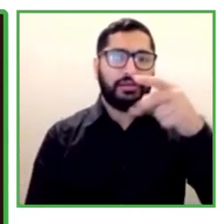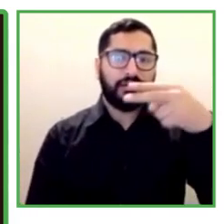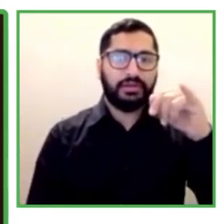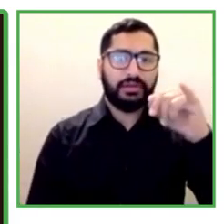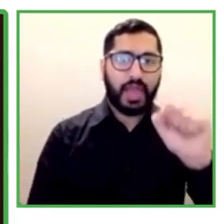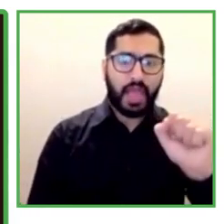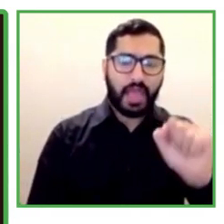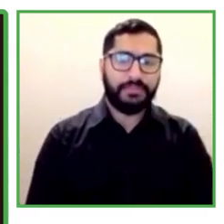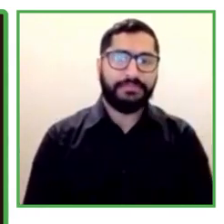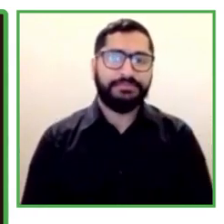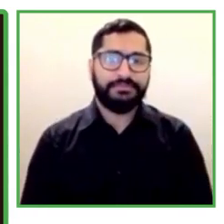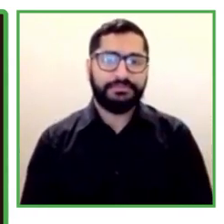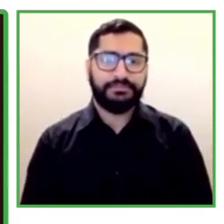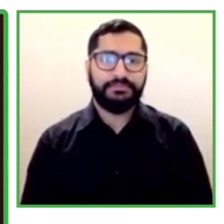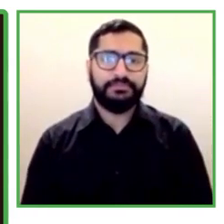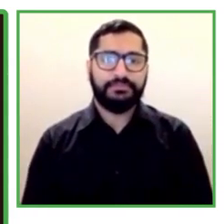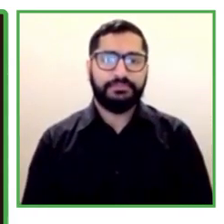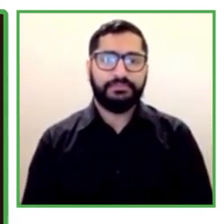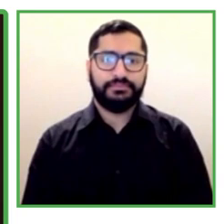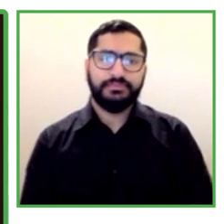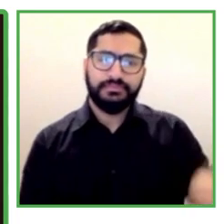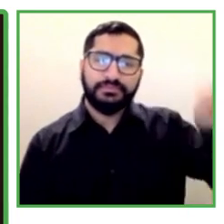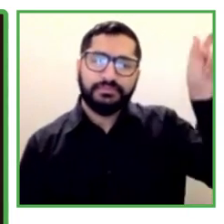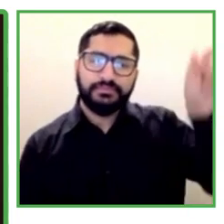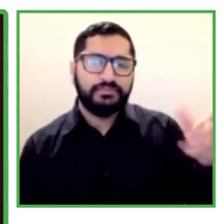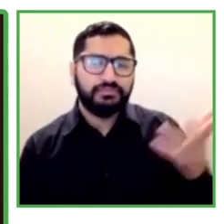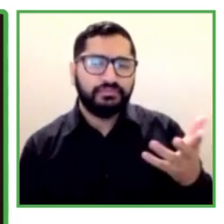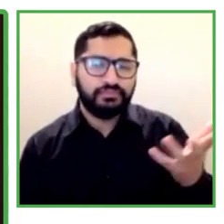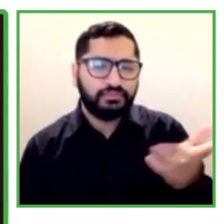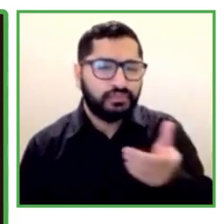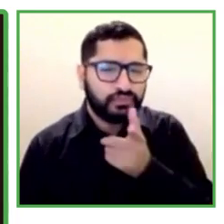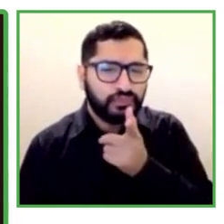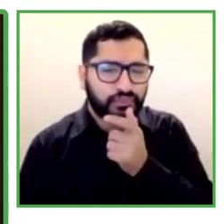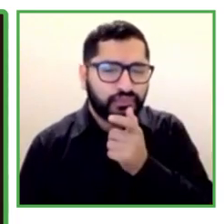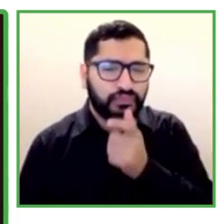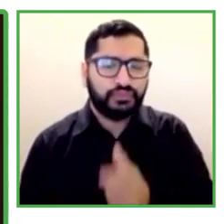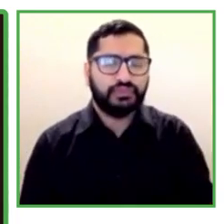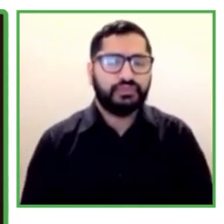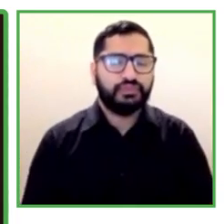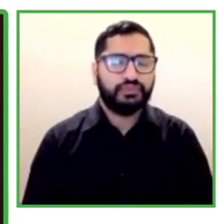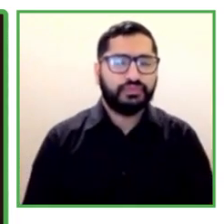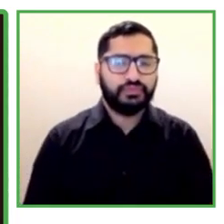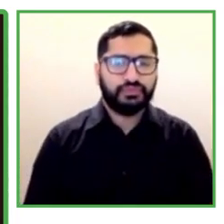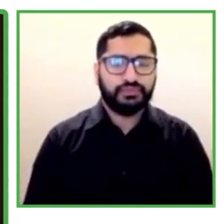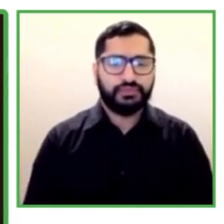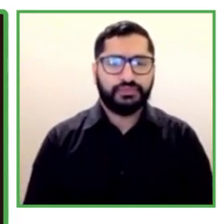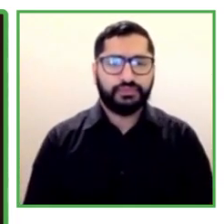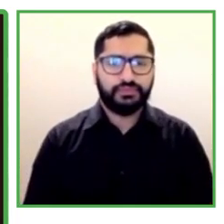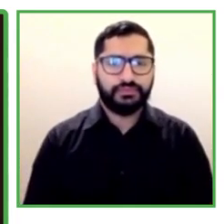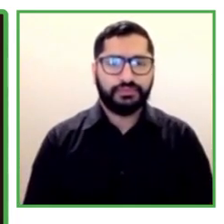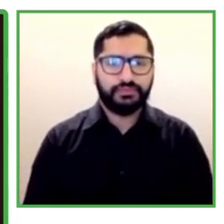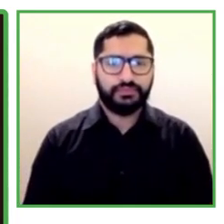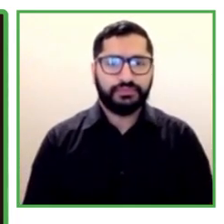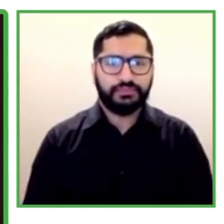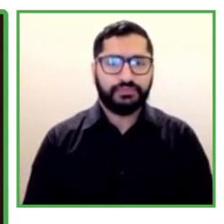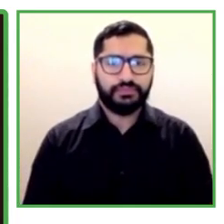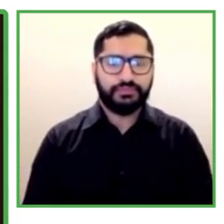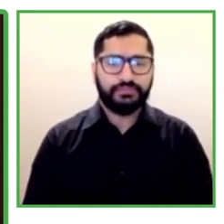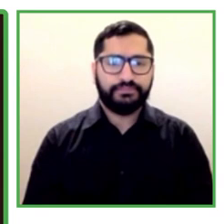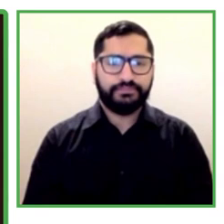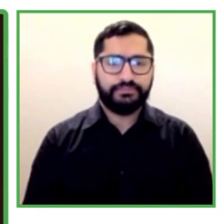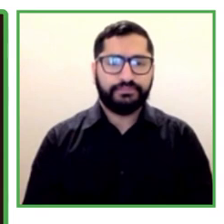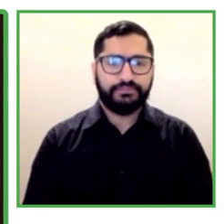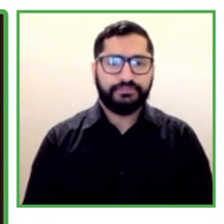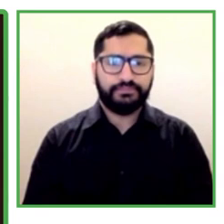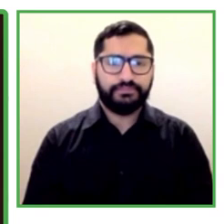Before I hand over to Katya, I would like to say a few words